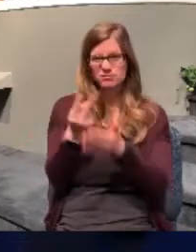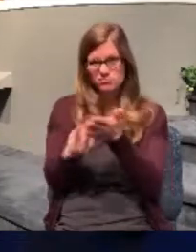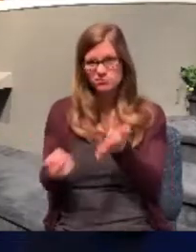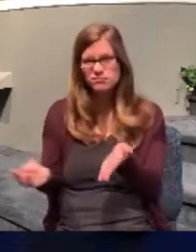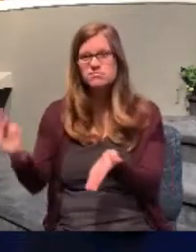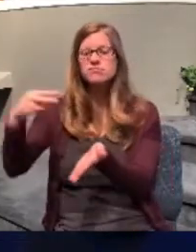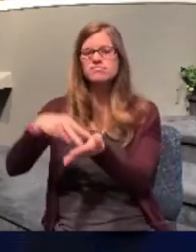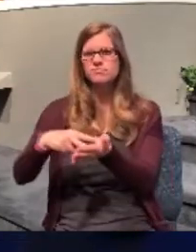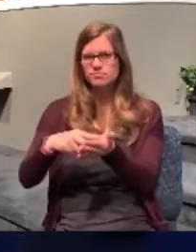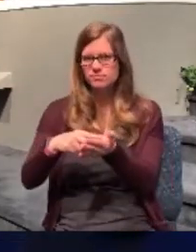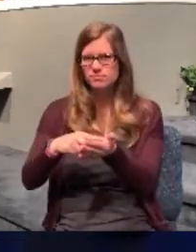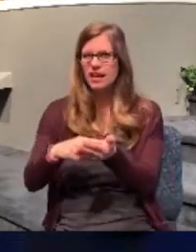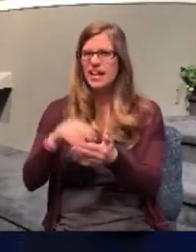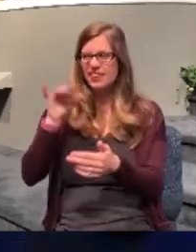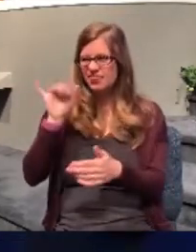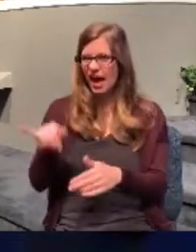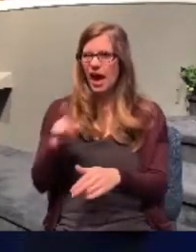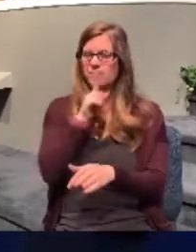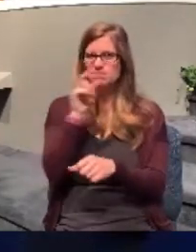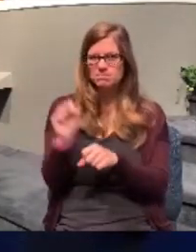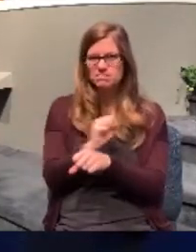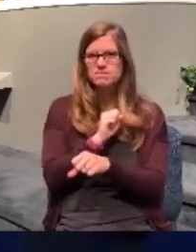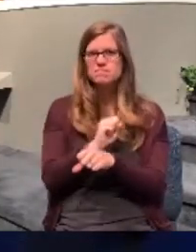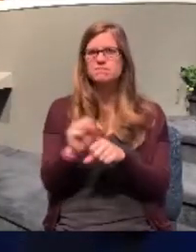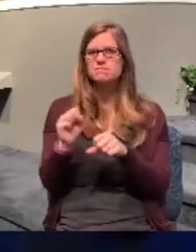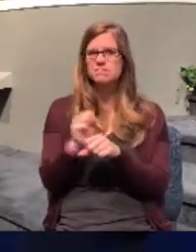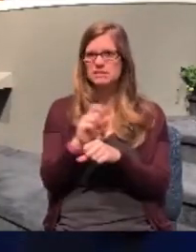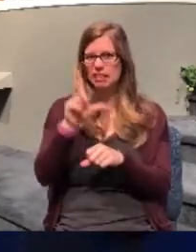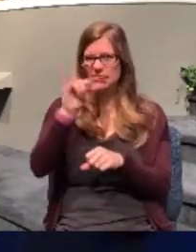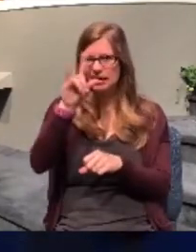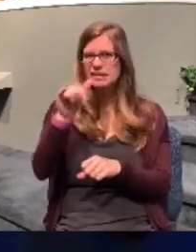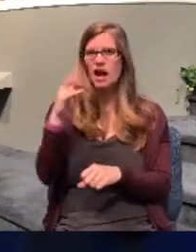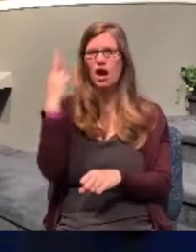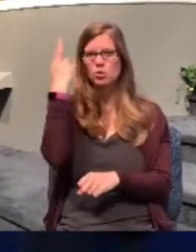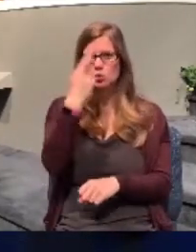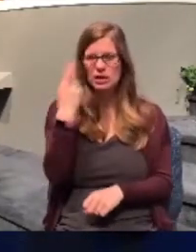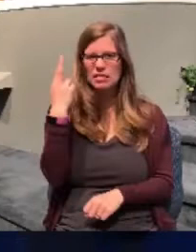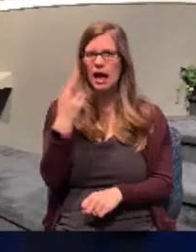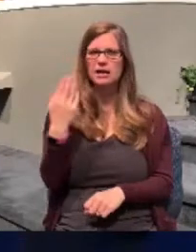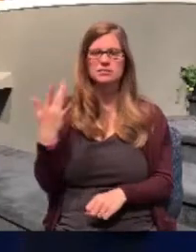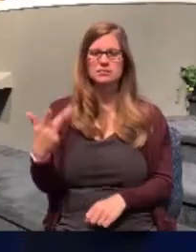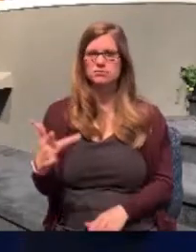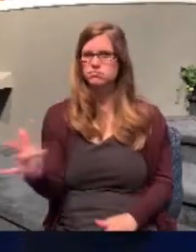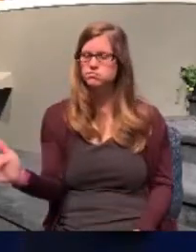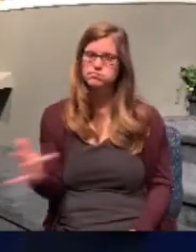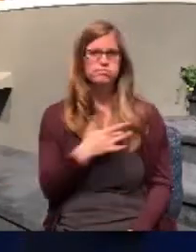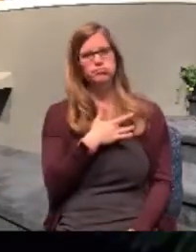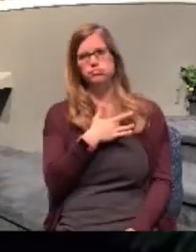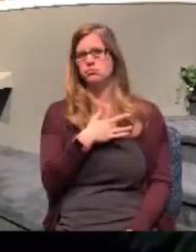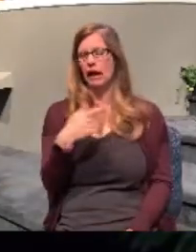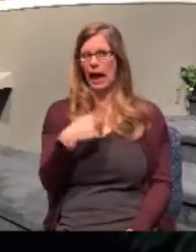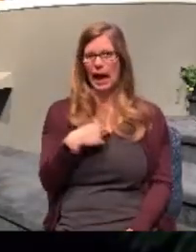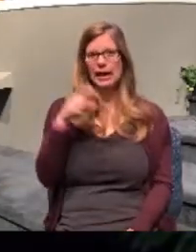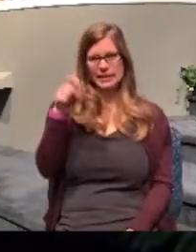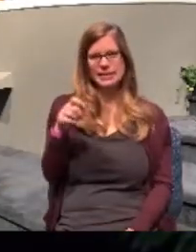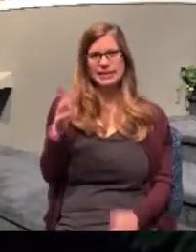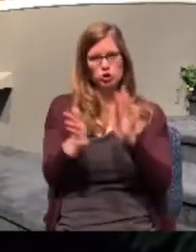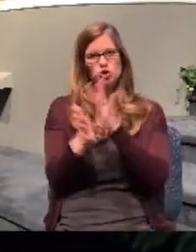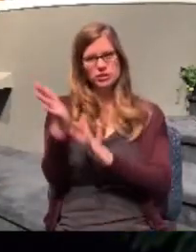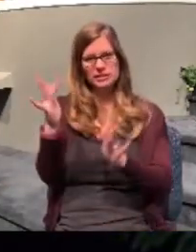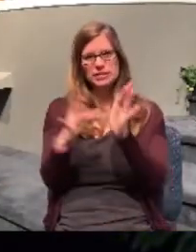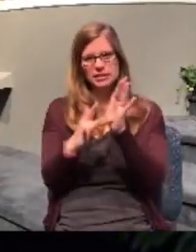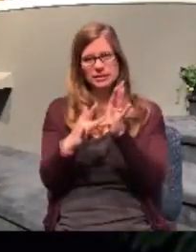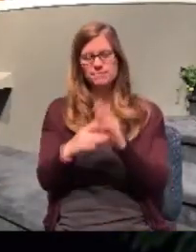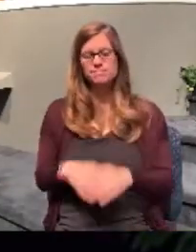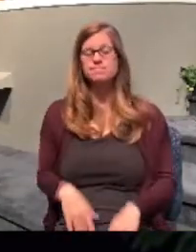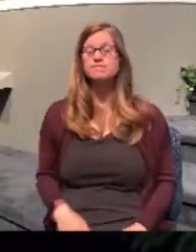The reality of her need of Jesus suddenly hit her like a ton of bricks. That brings